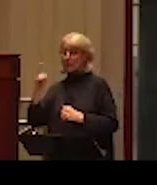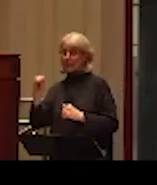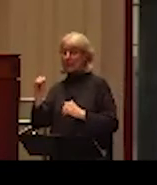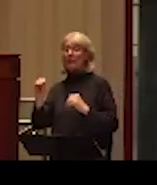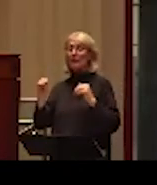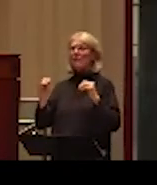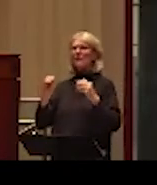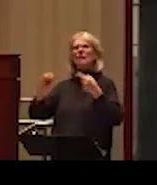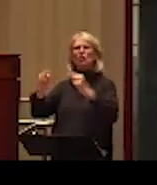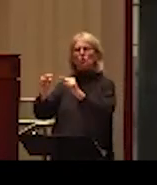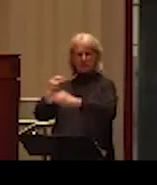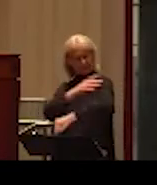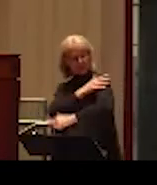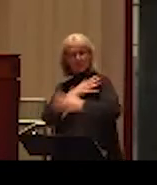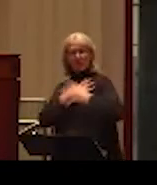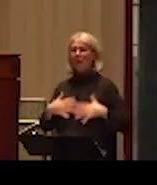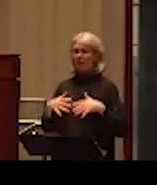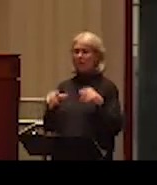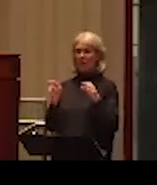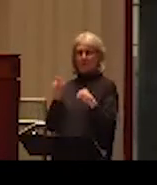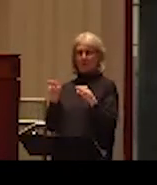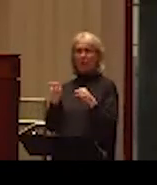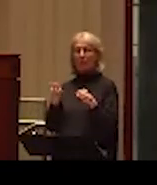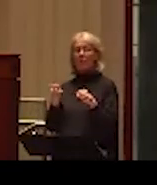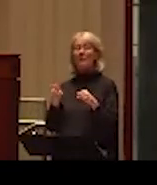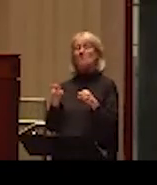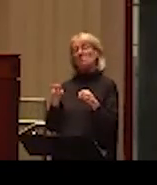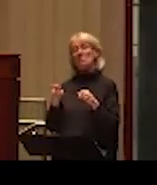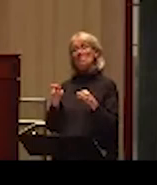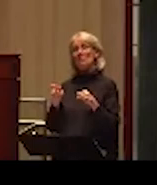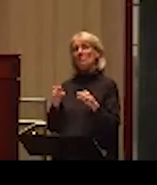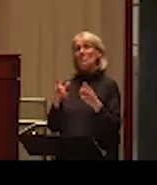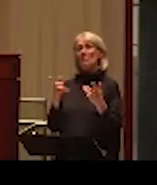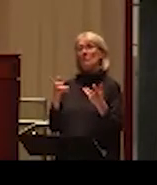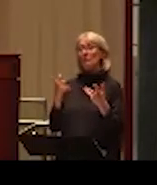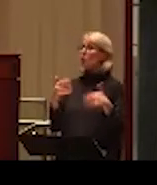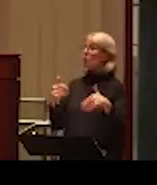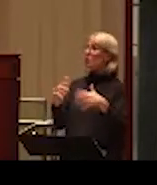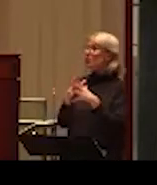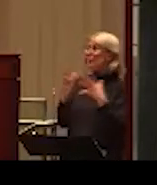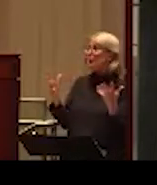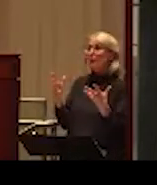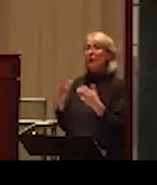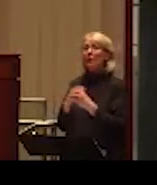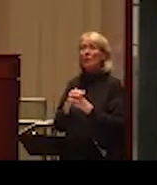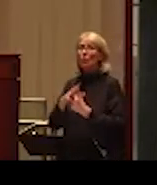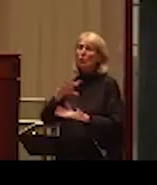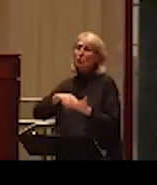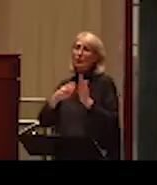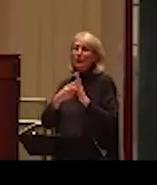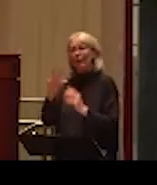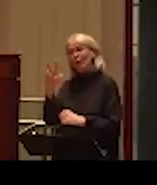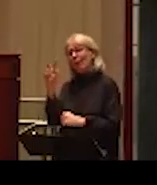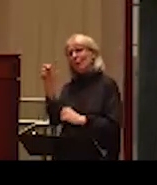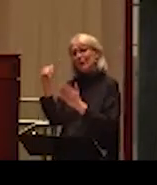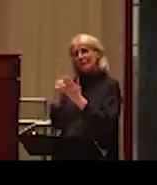in the result of abuse. So this is a lot. It translates to about 30,000 men